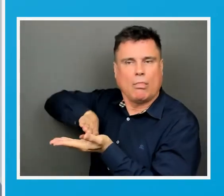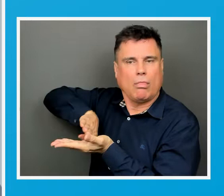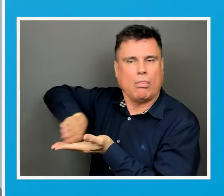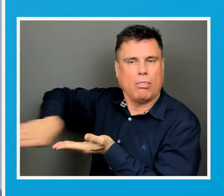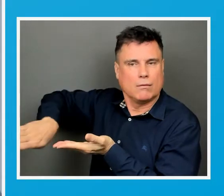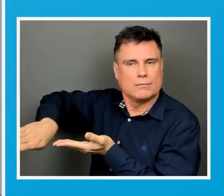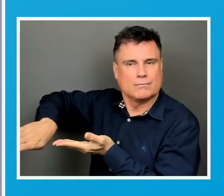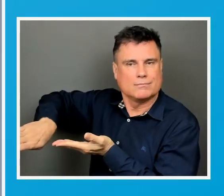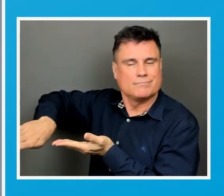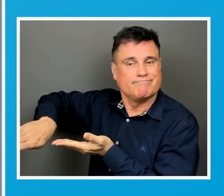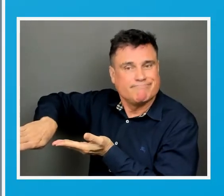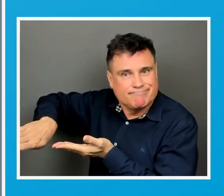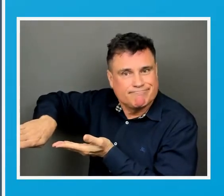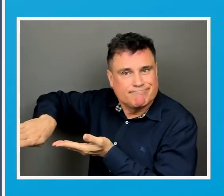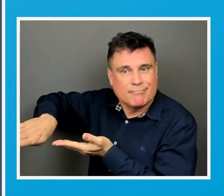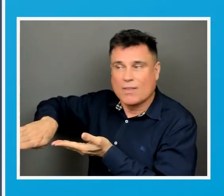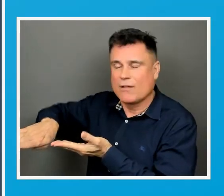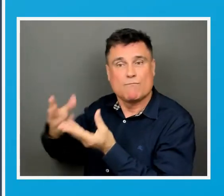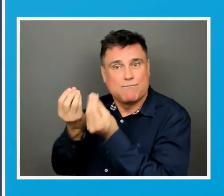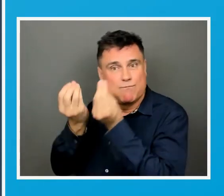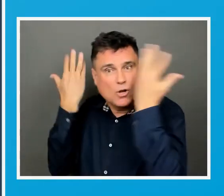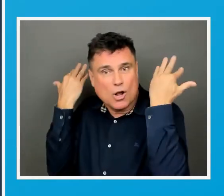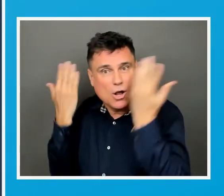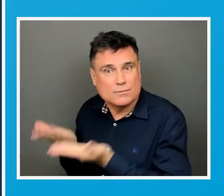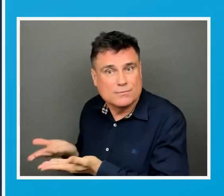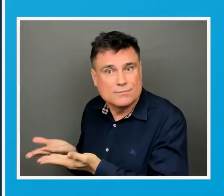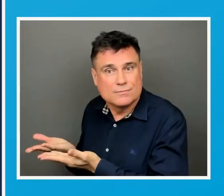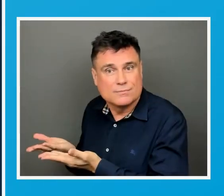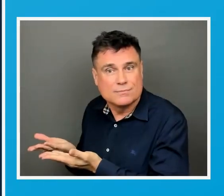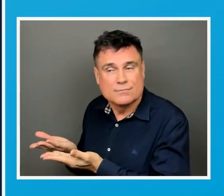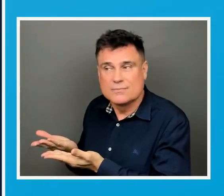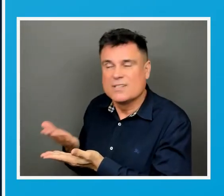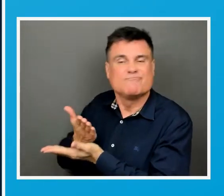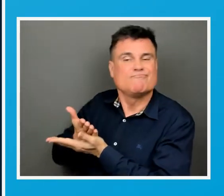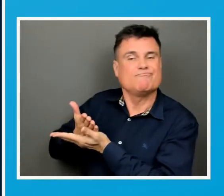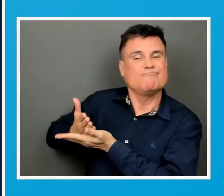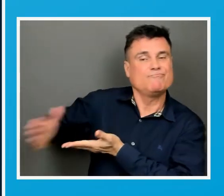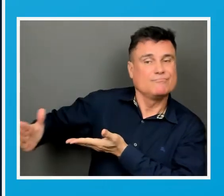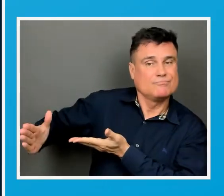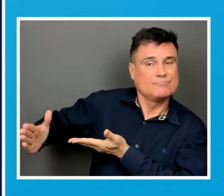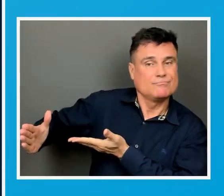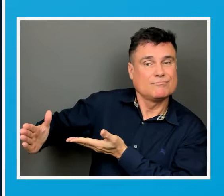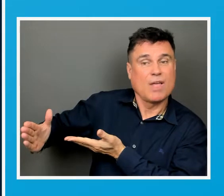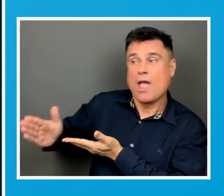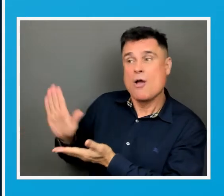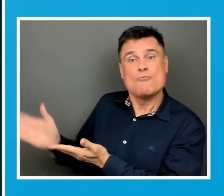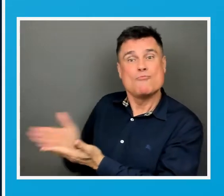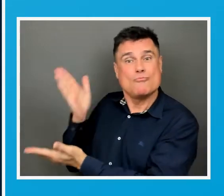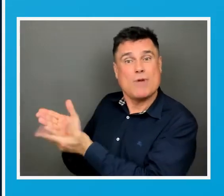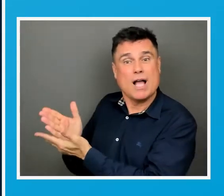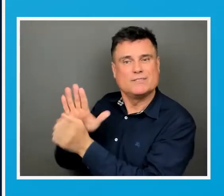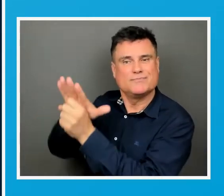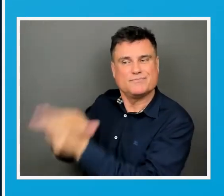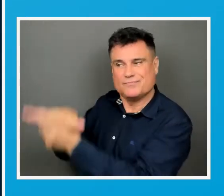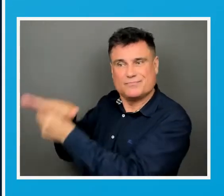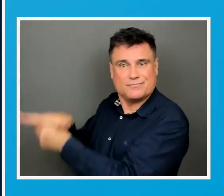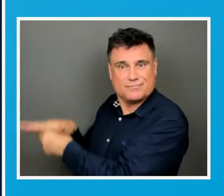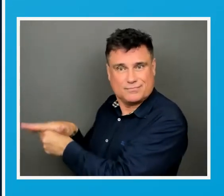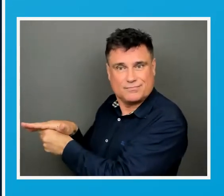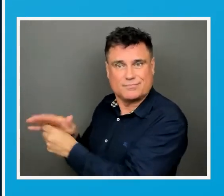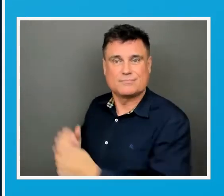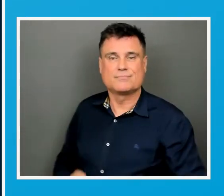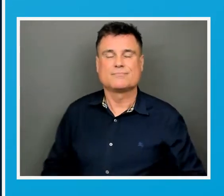invisible they are forgotten politically increasingly marginalized and vulnerable to rights